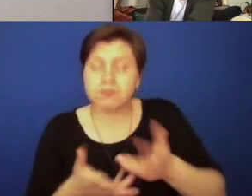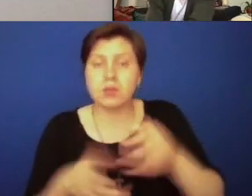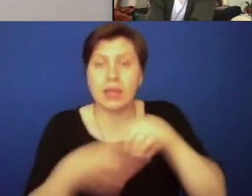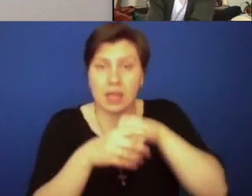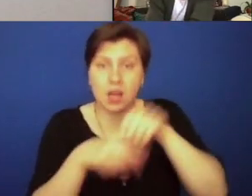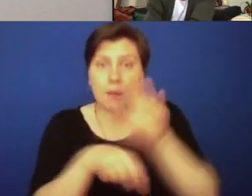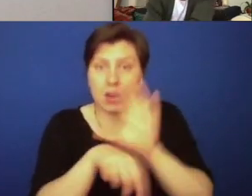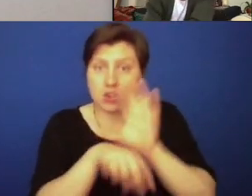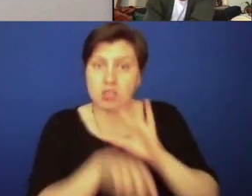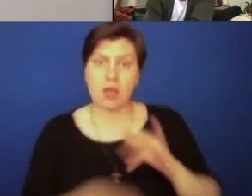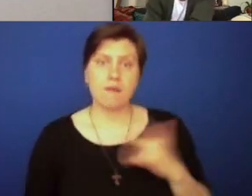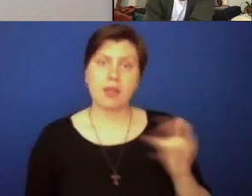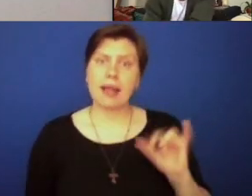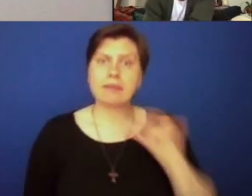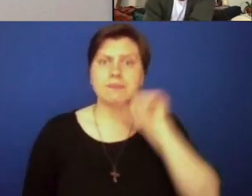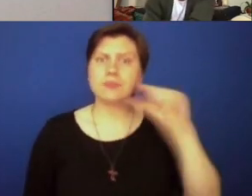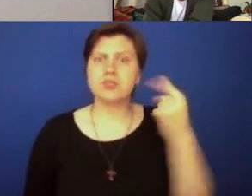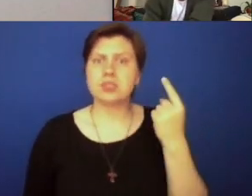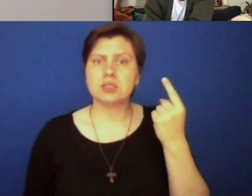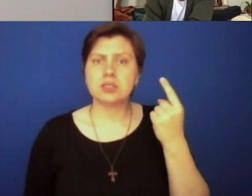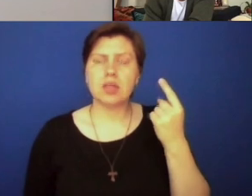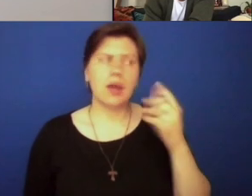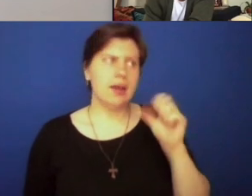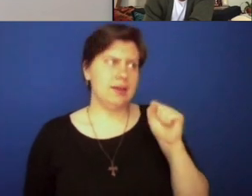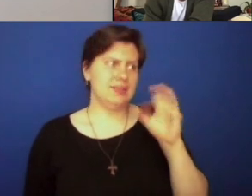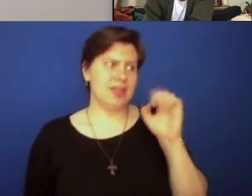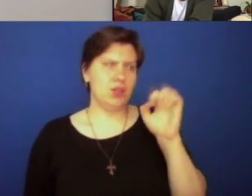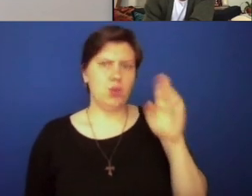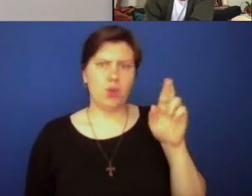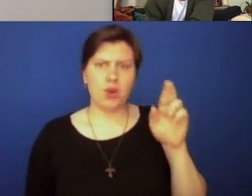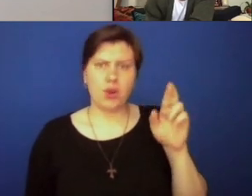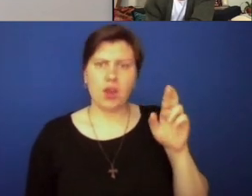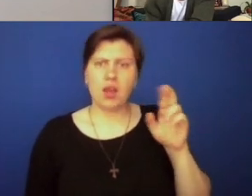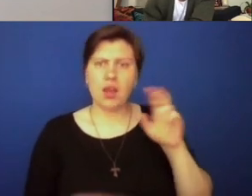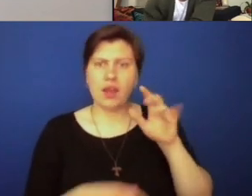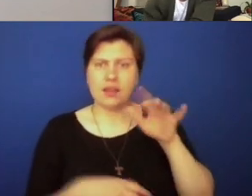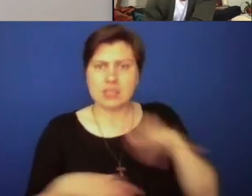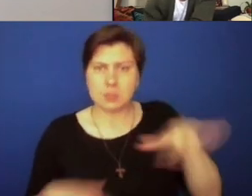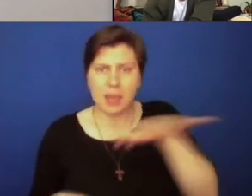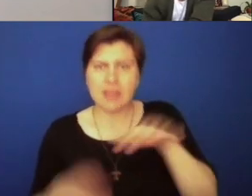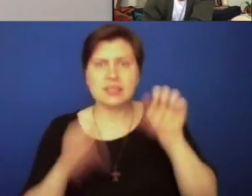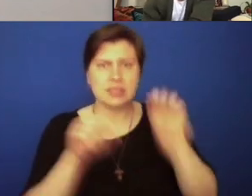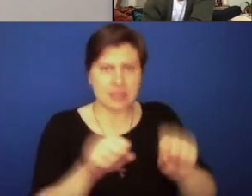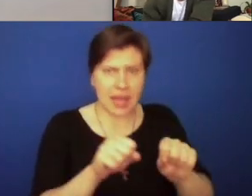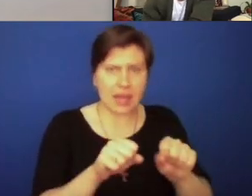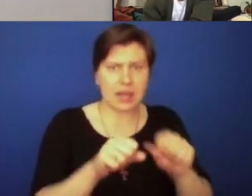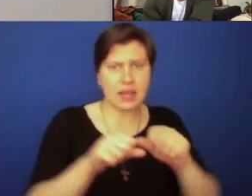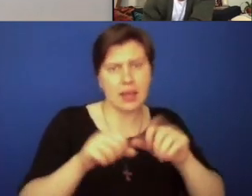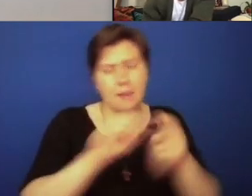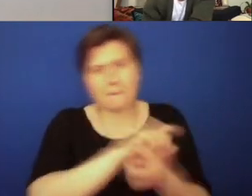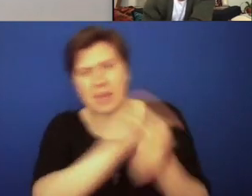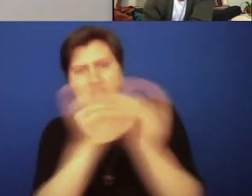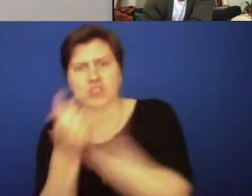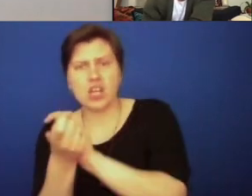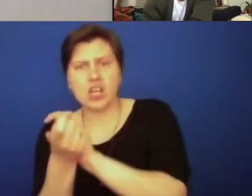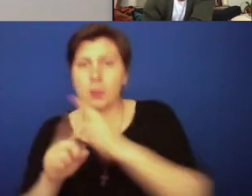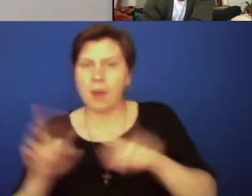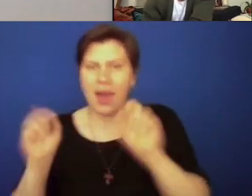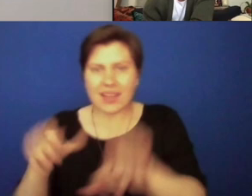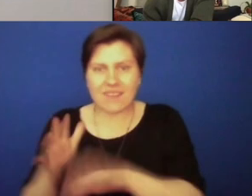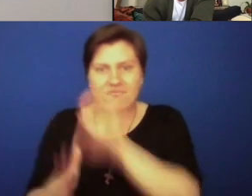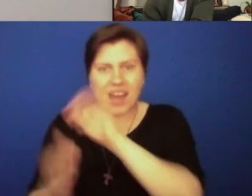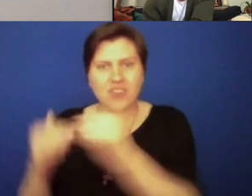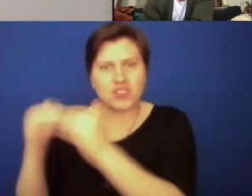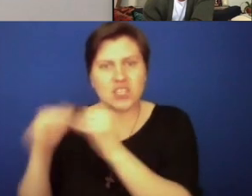and feeling like not only is it the secular space that can move the needle of justice, but I can really find